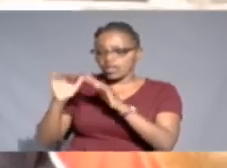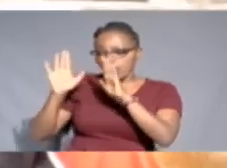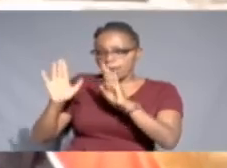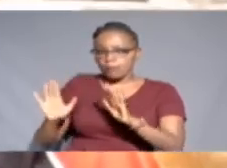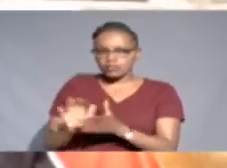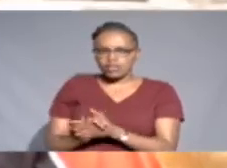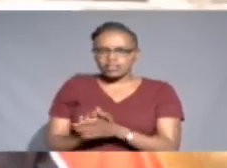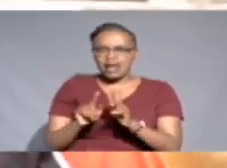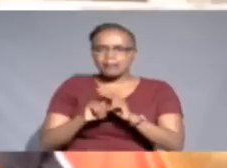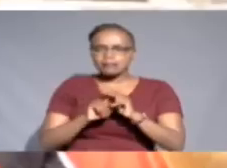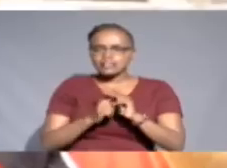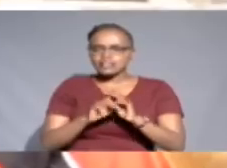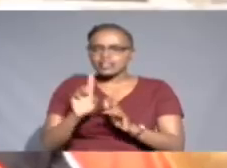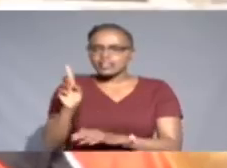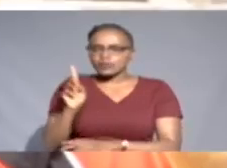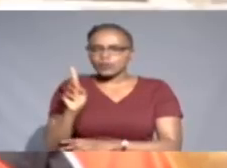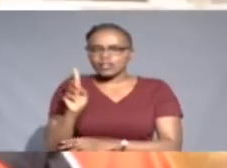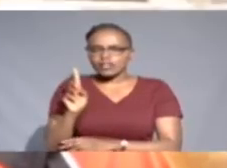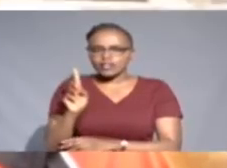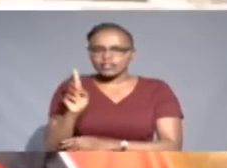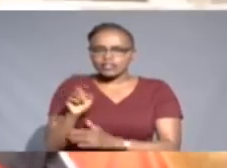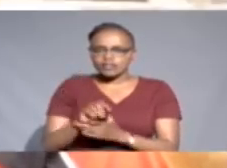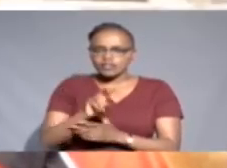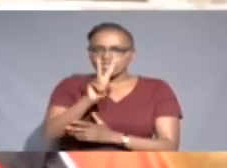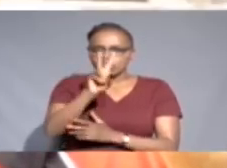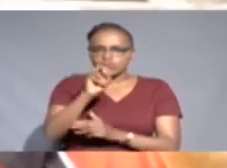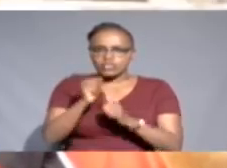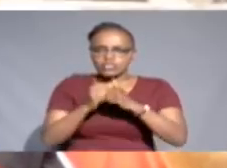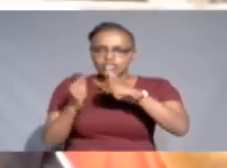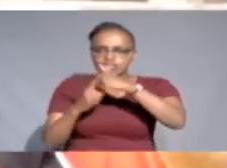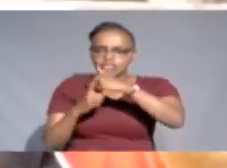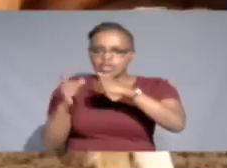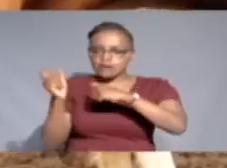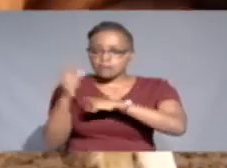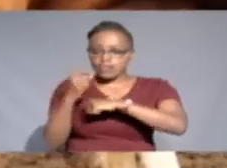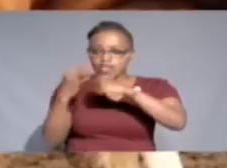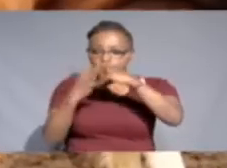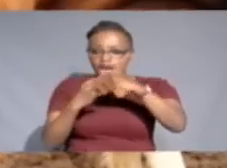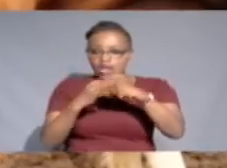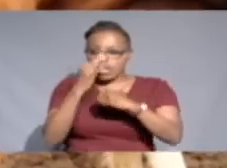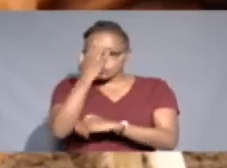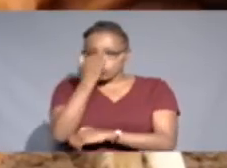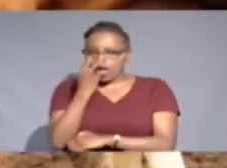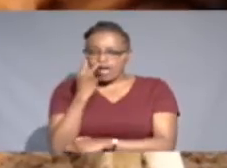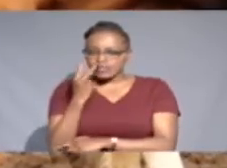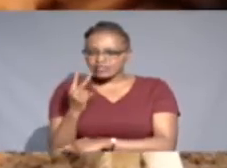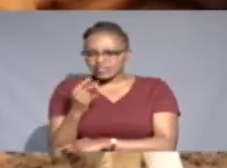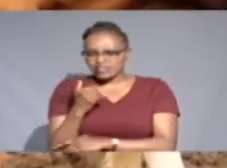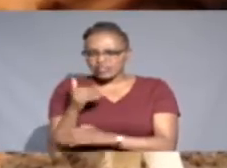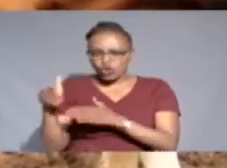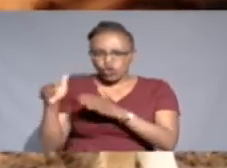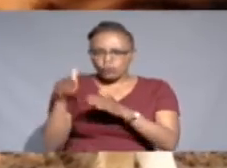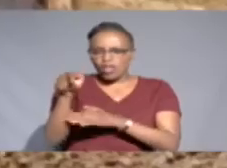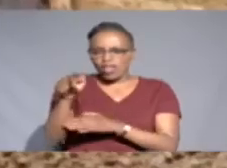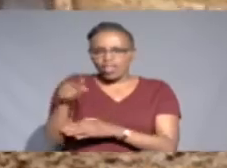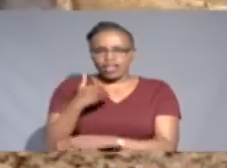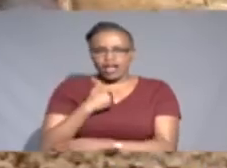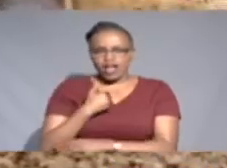Which I started in 2016, August, because I saw there is some opportunity